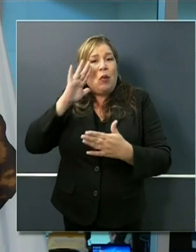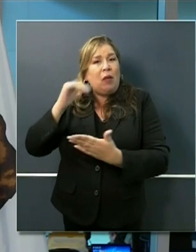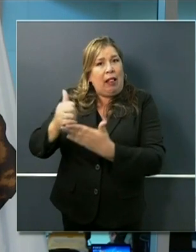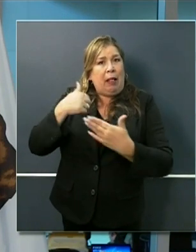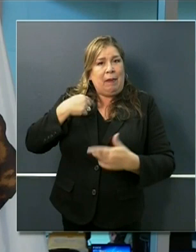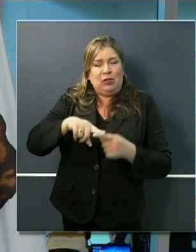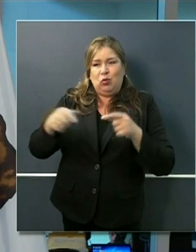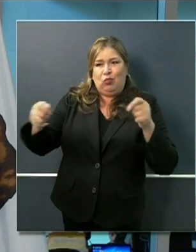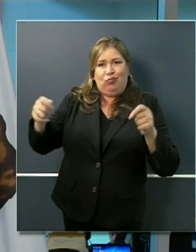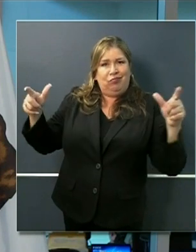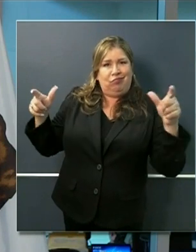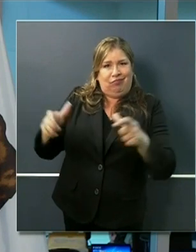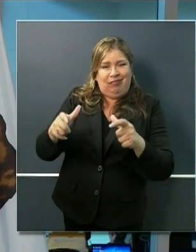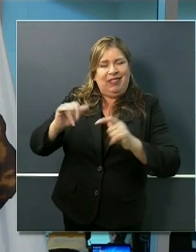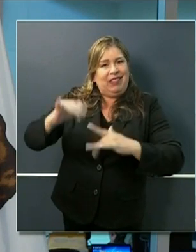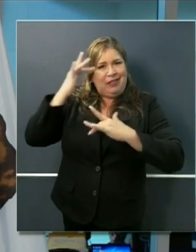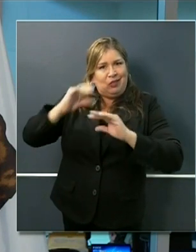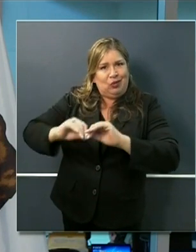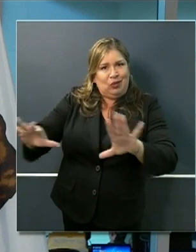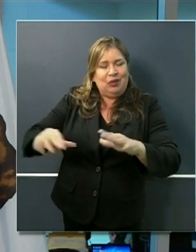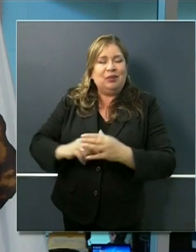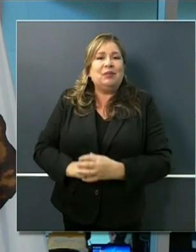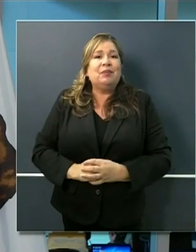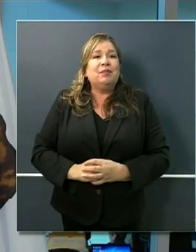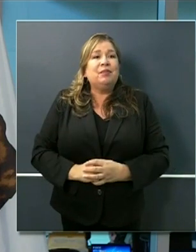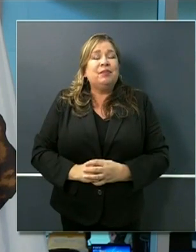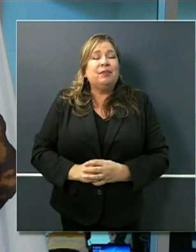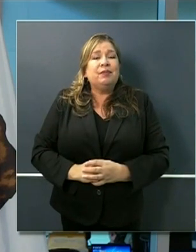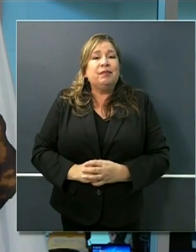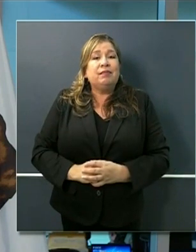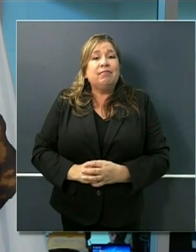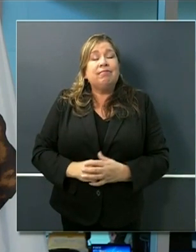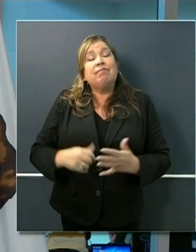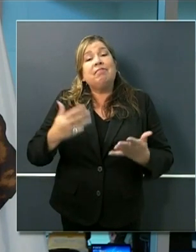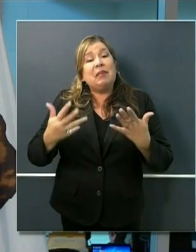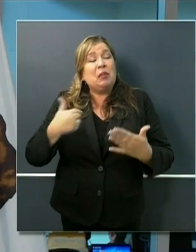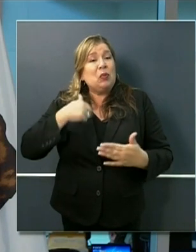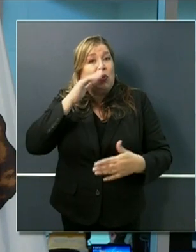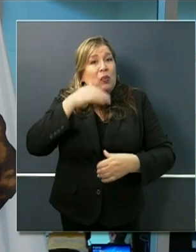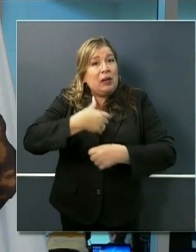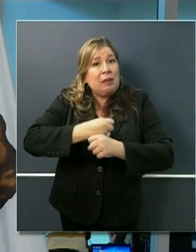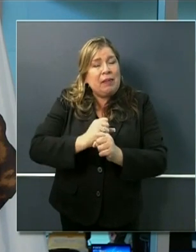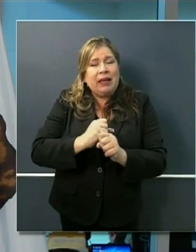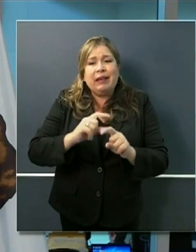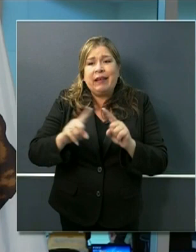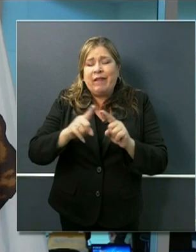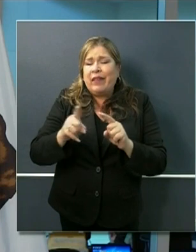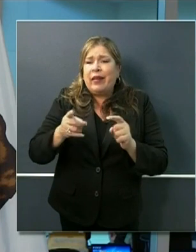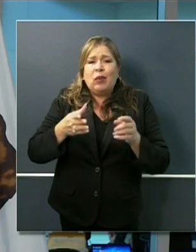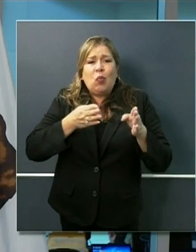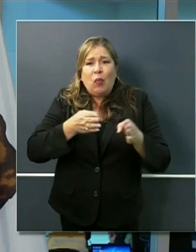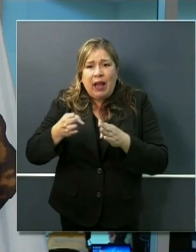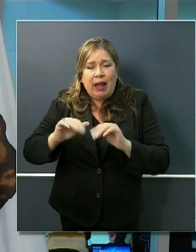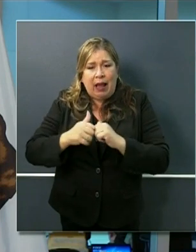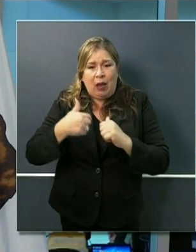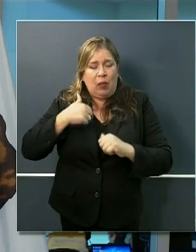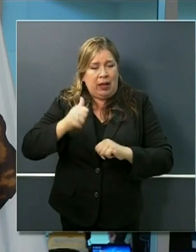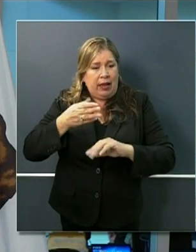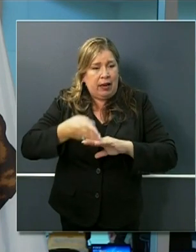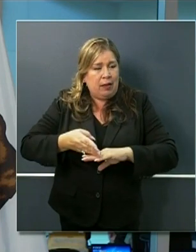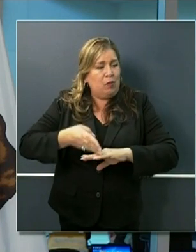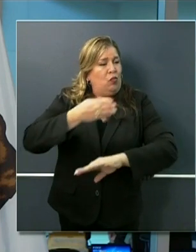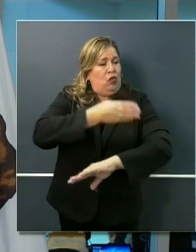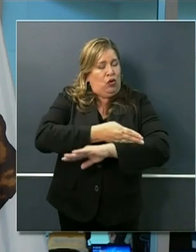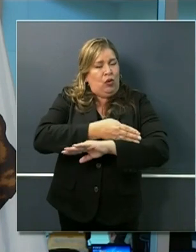as just discussed by the governor like creating interventions that can help us improve effectively contact